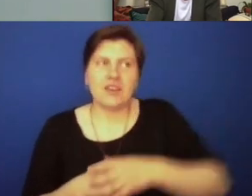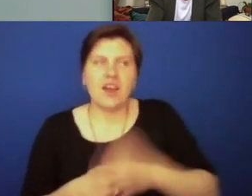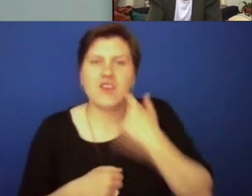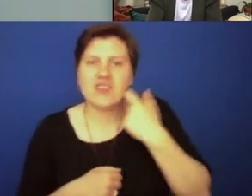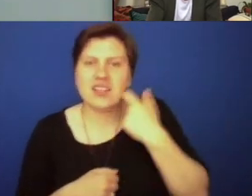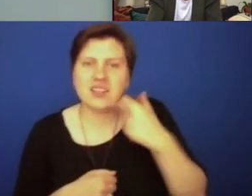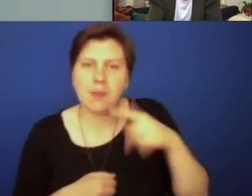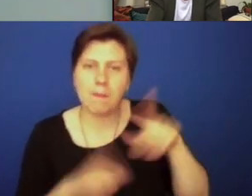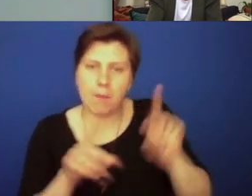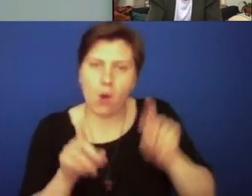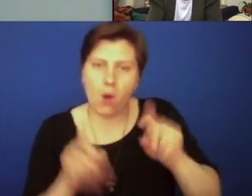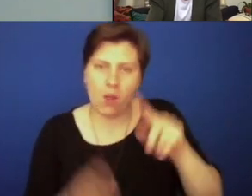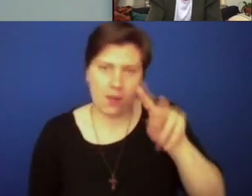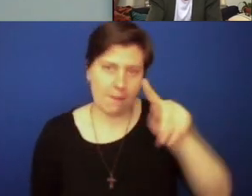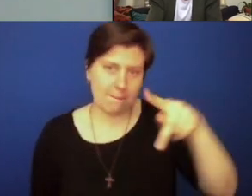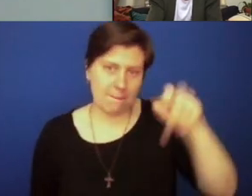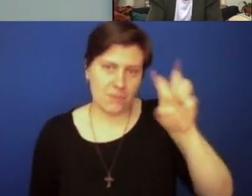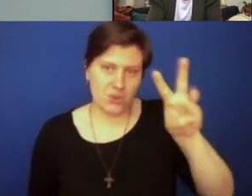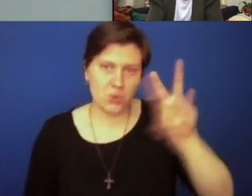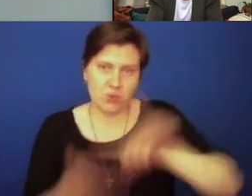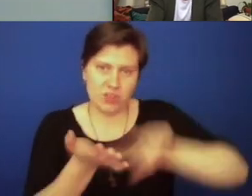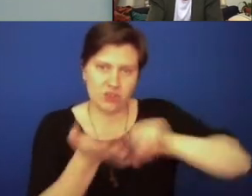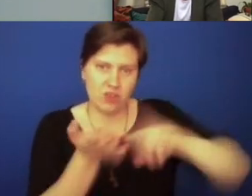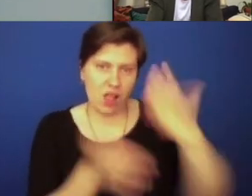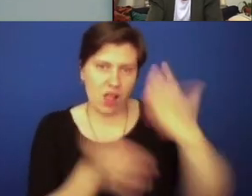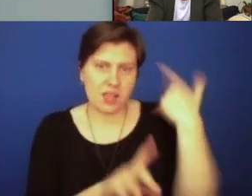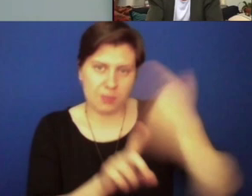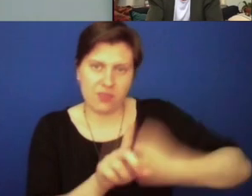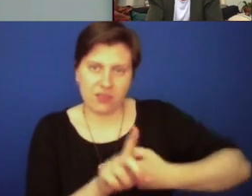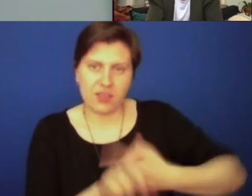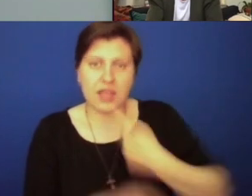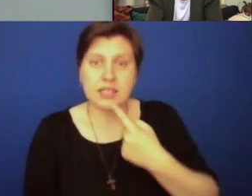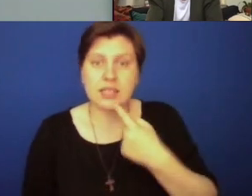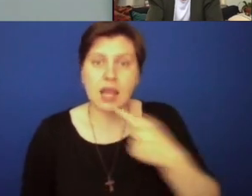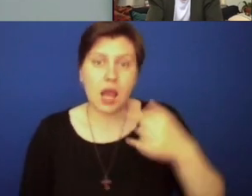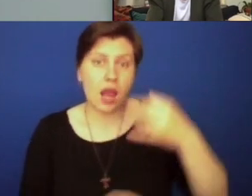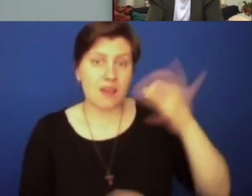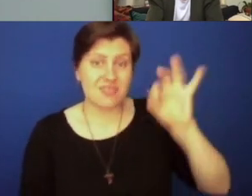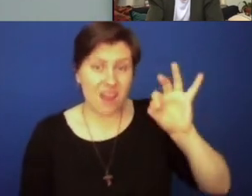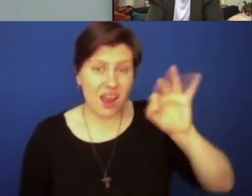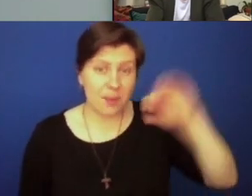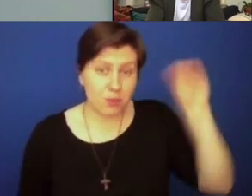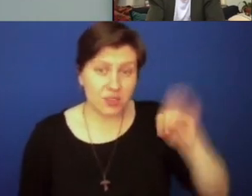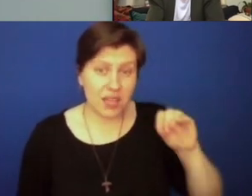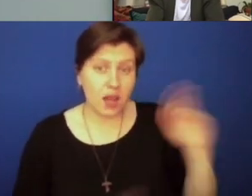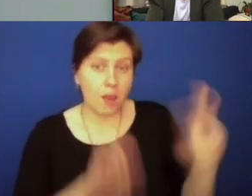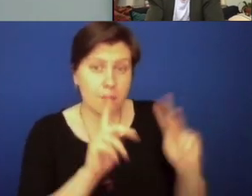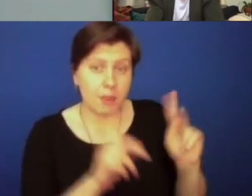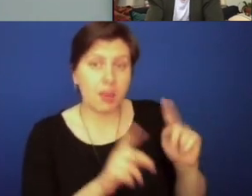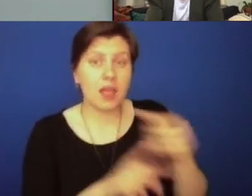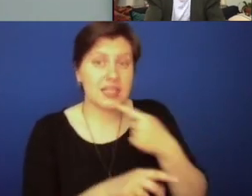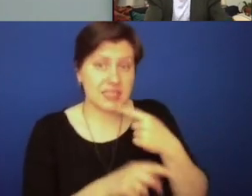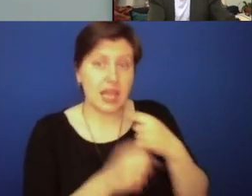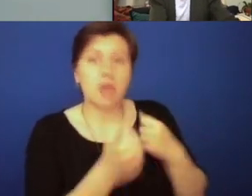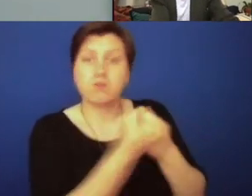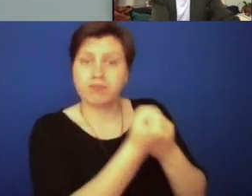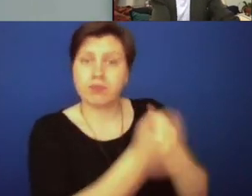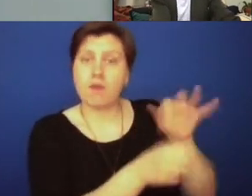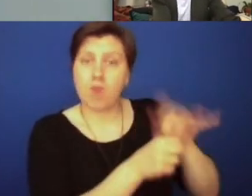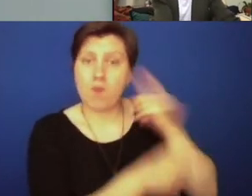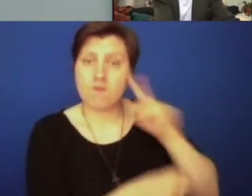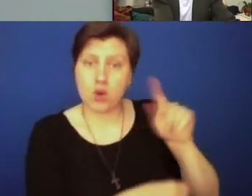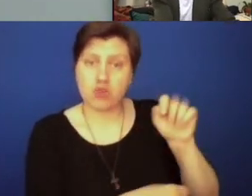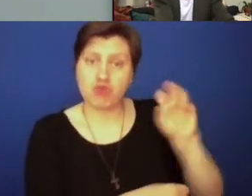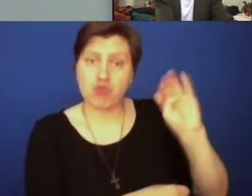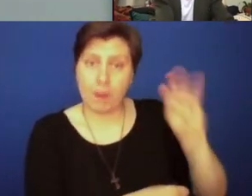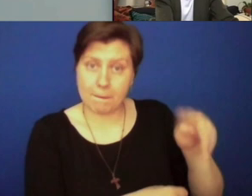recent poll by Pew Research just last month that showed that only 9% of those who identify as Trump voters agree that it's